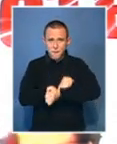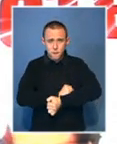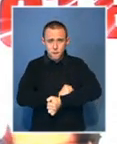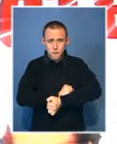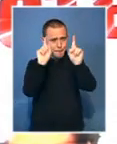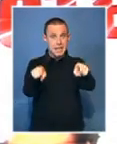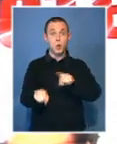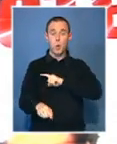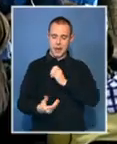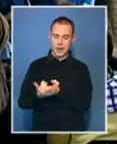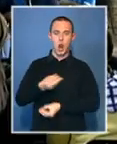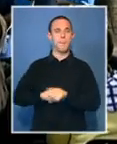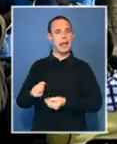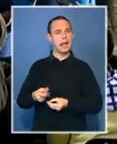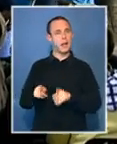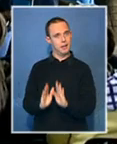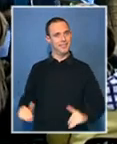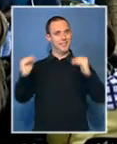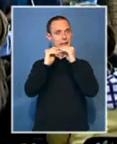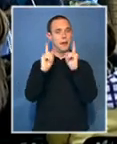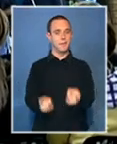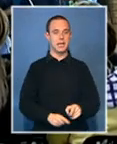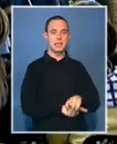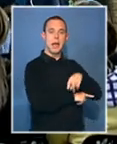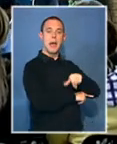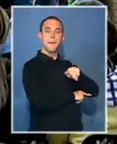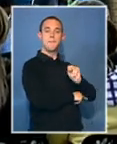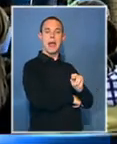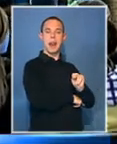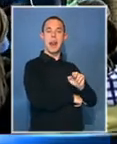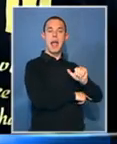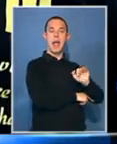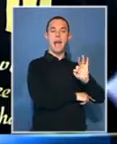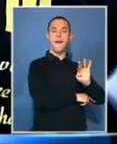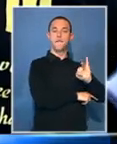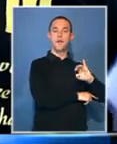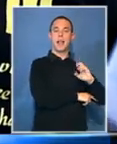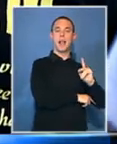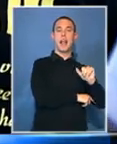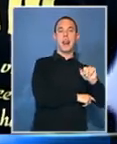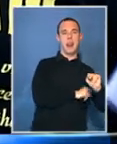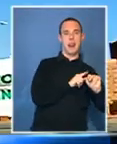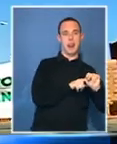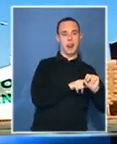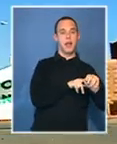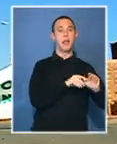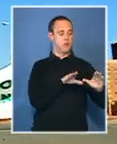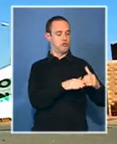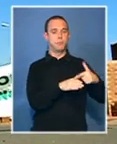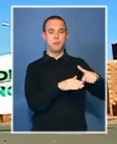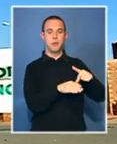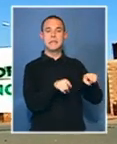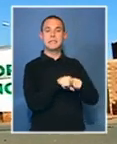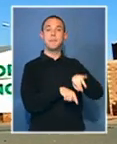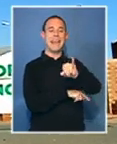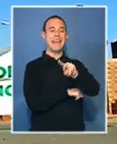by economic freedom. Freedom was Pan-Africanist movement launched its provincial manifesto in Indue, while its